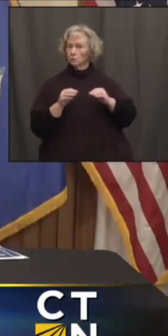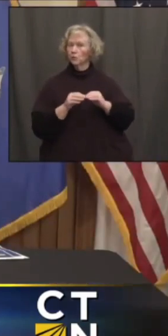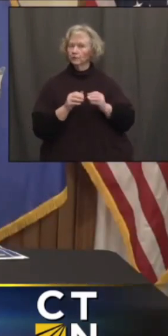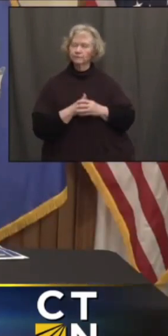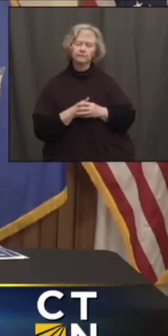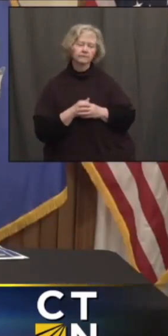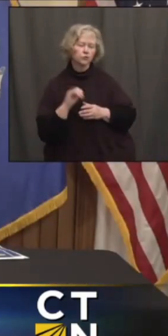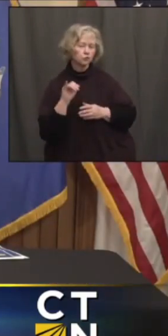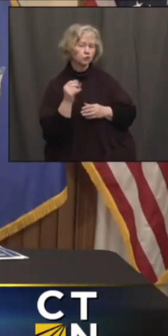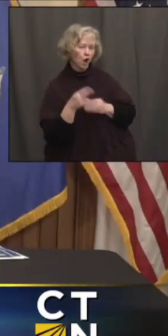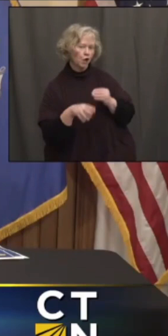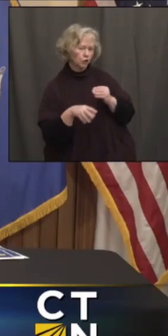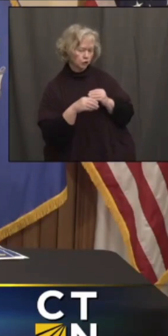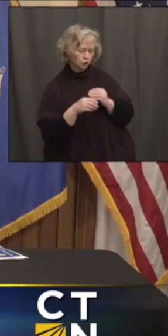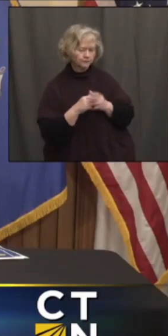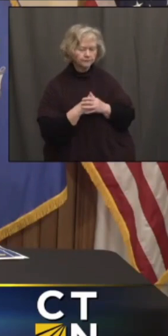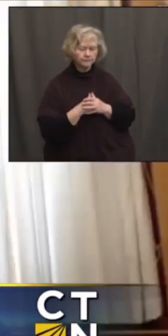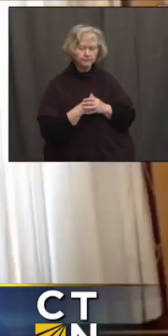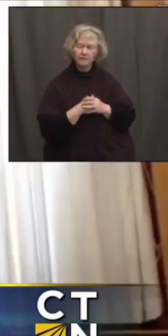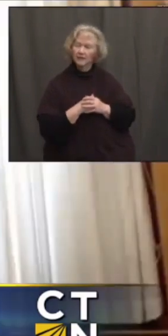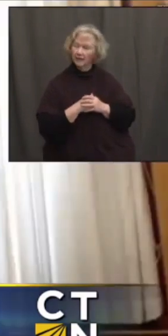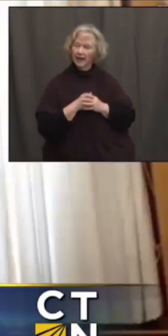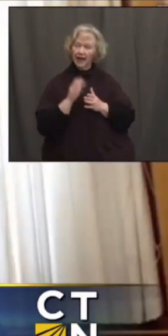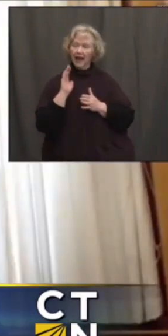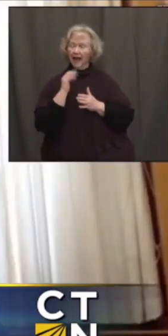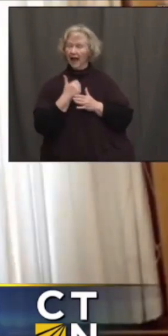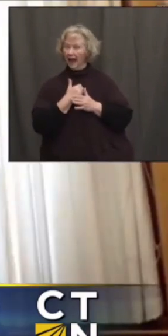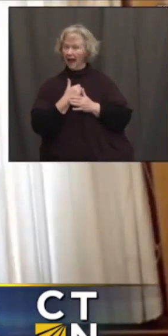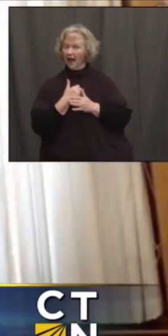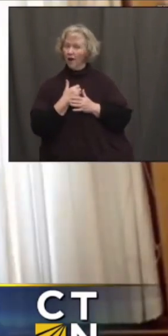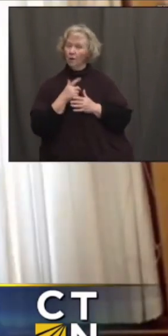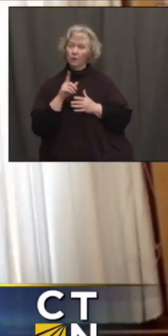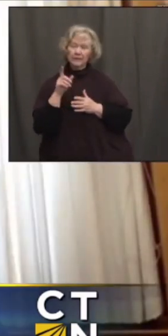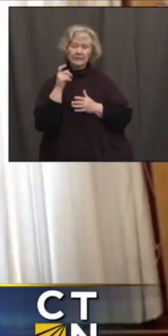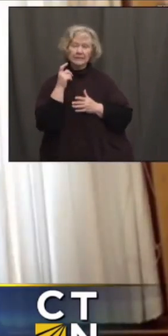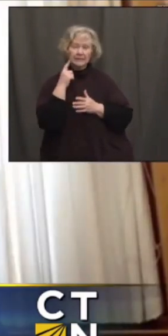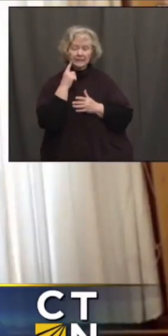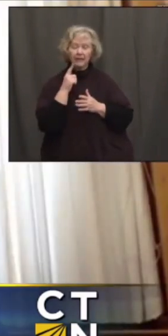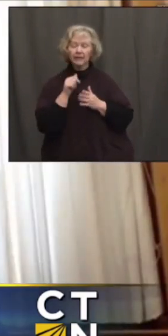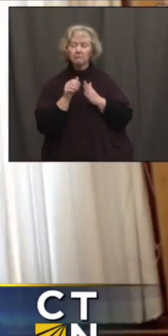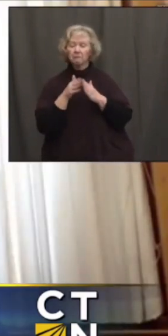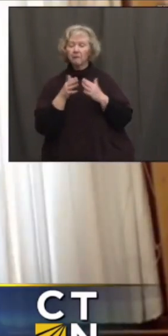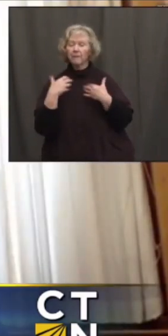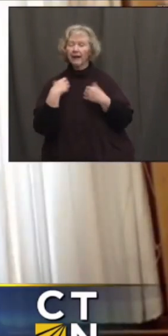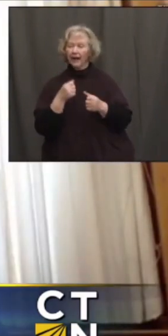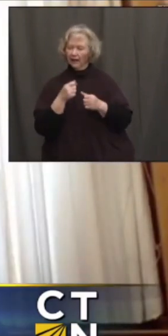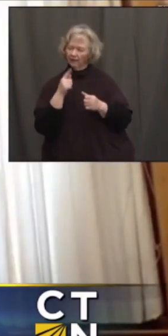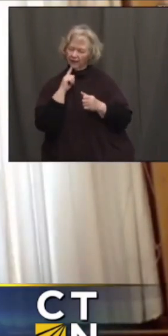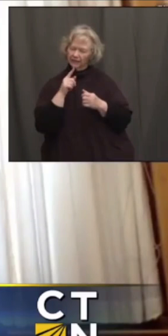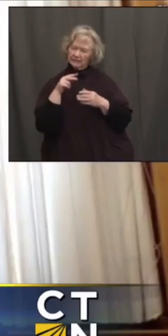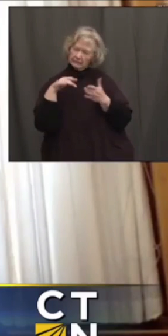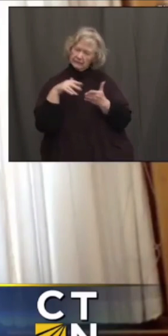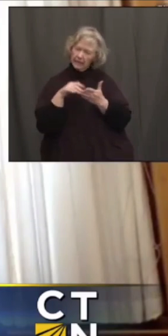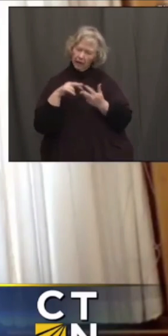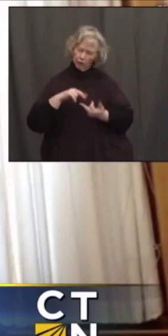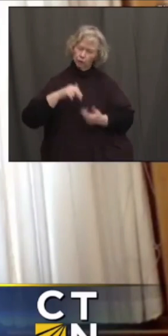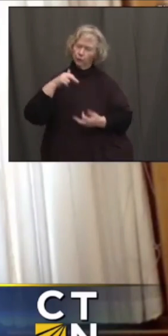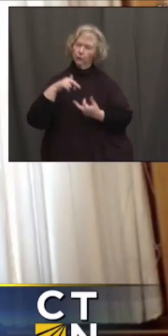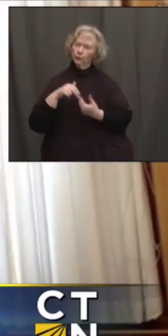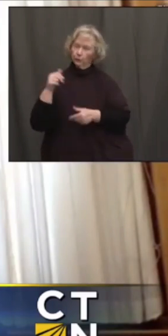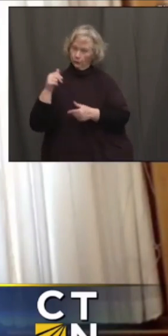Yeah. And to that end, you know, our state public health lab is now doing genomic sequencing as well. They actually have, we're going to